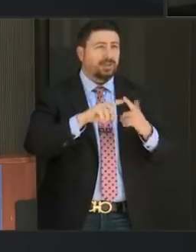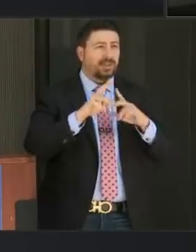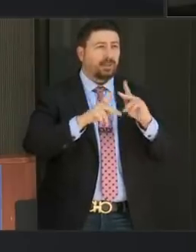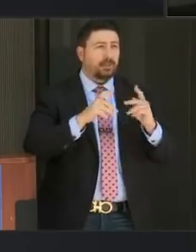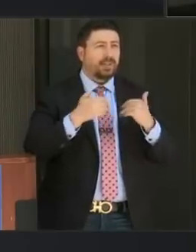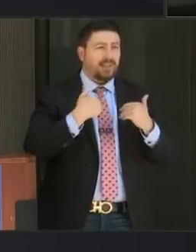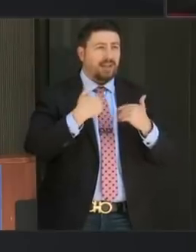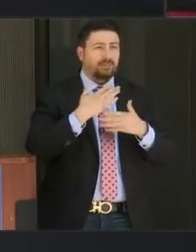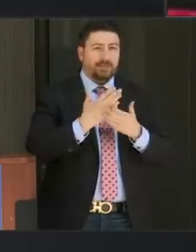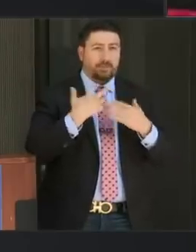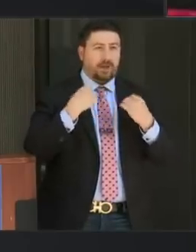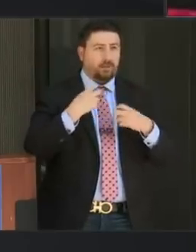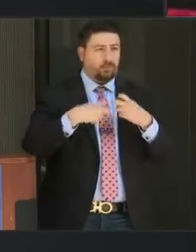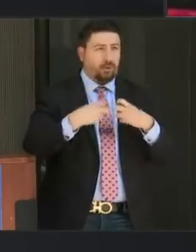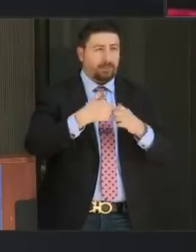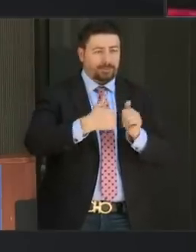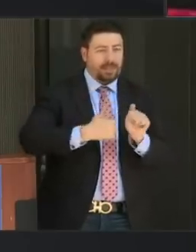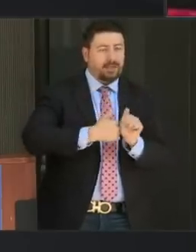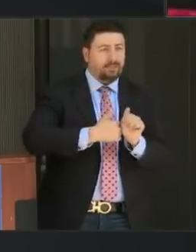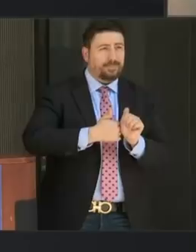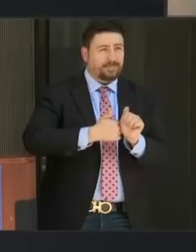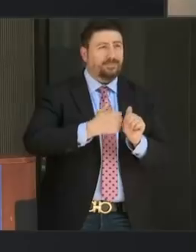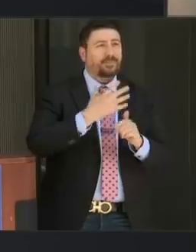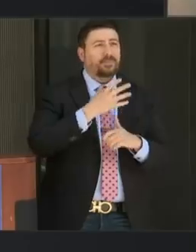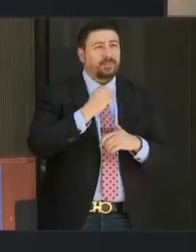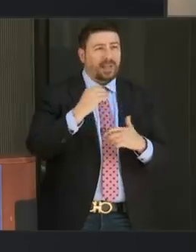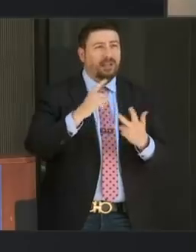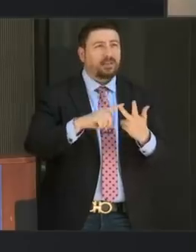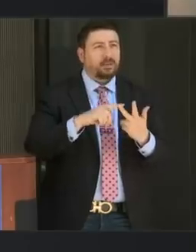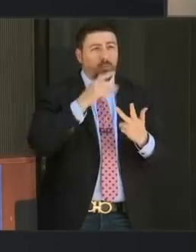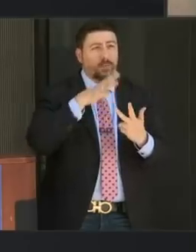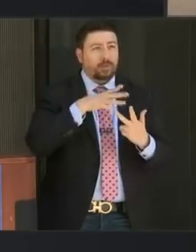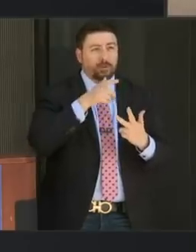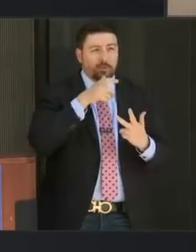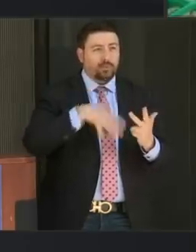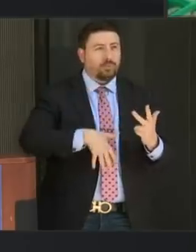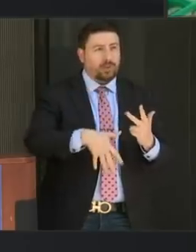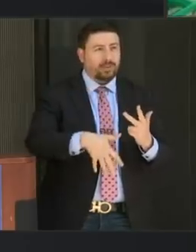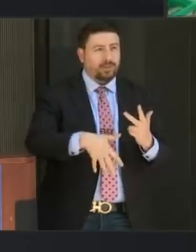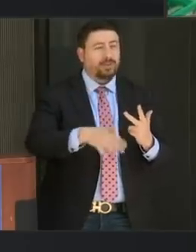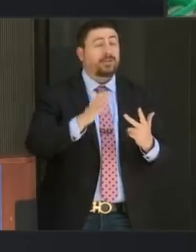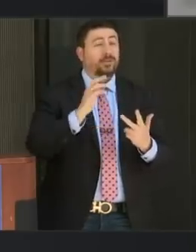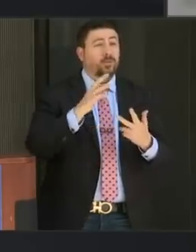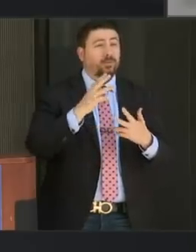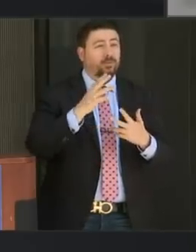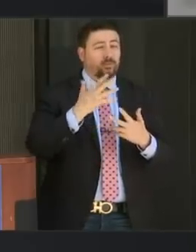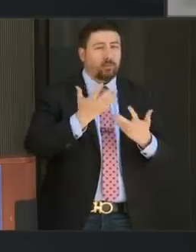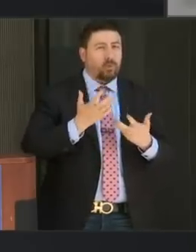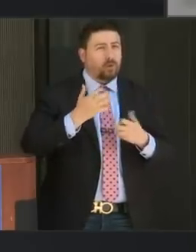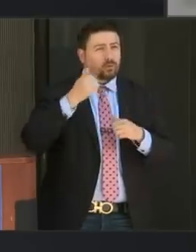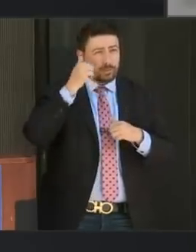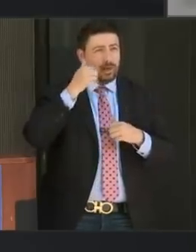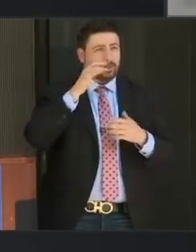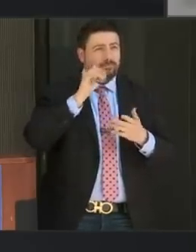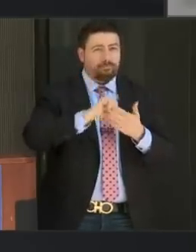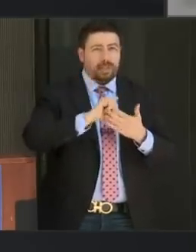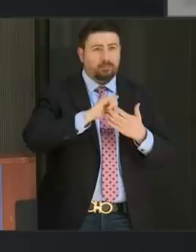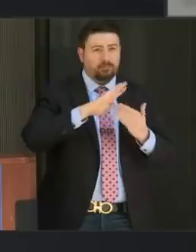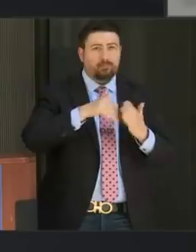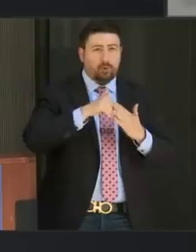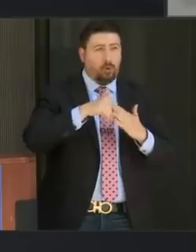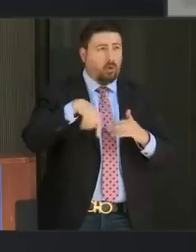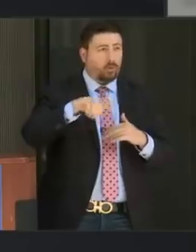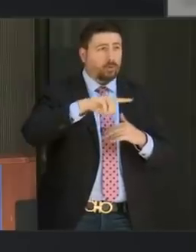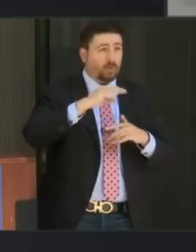who have underlying health conditions and pregnant women. So we want to, as a reminder, ask that you all do your